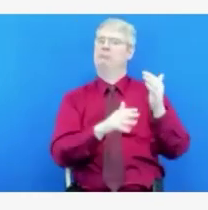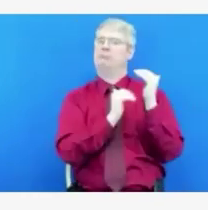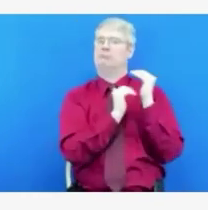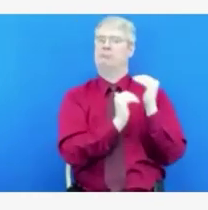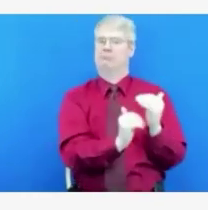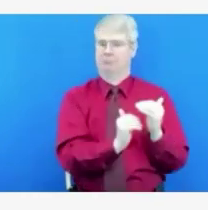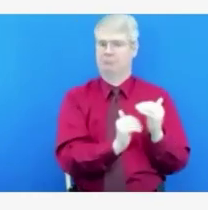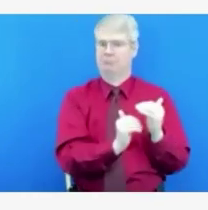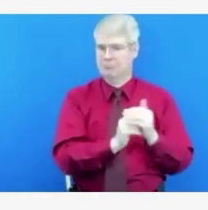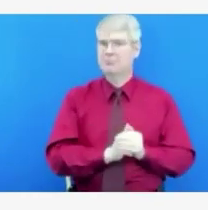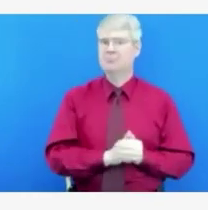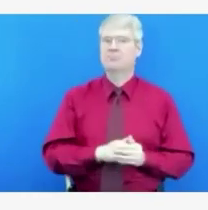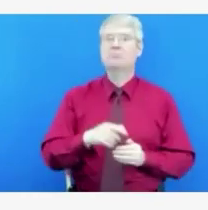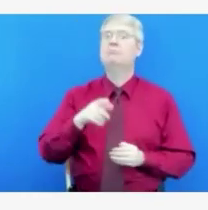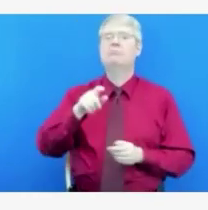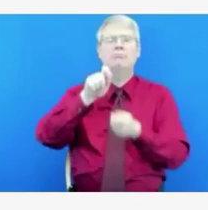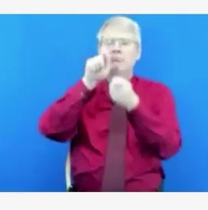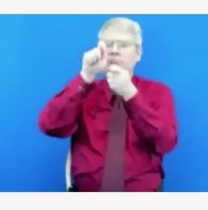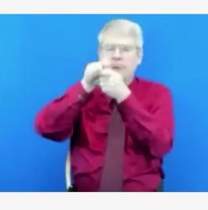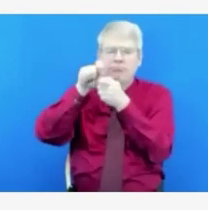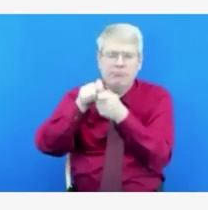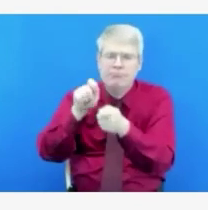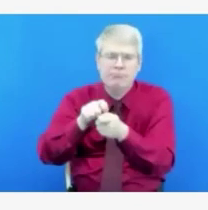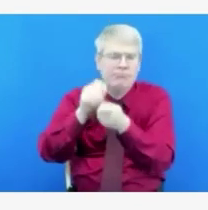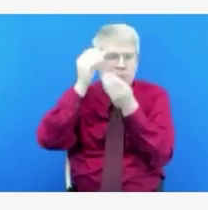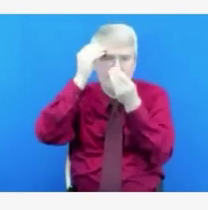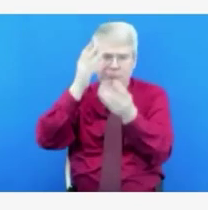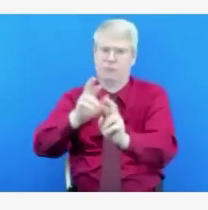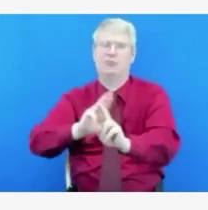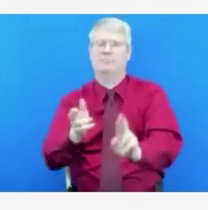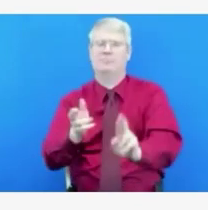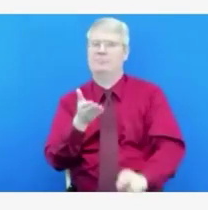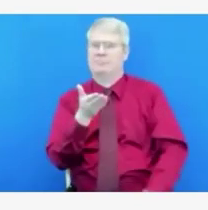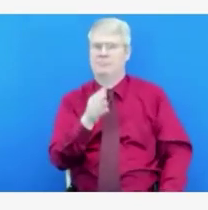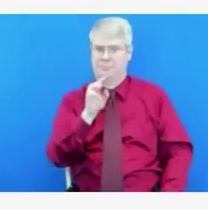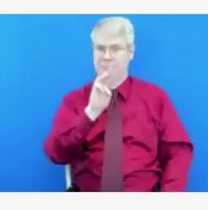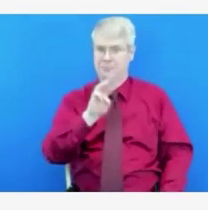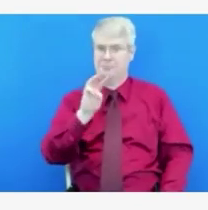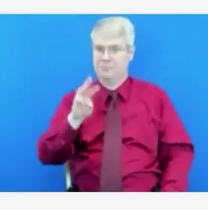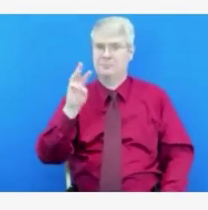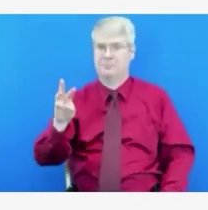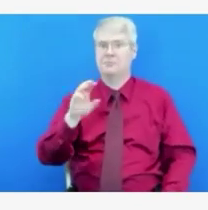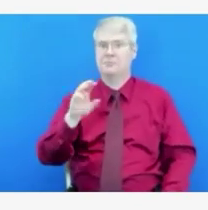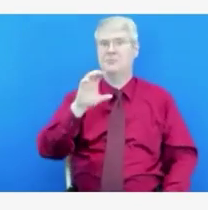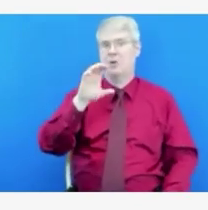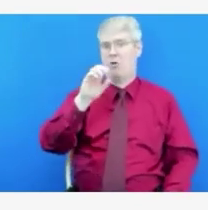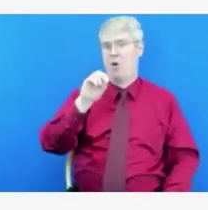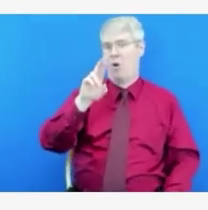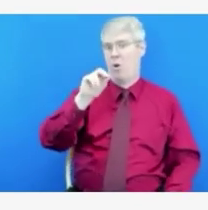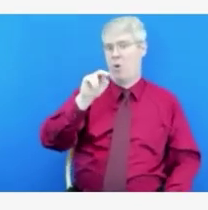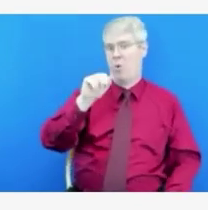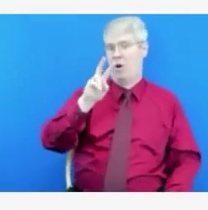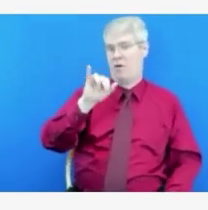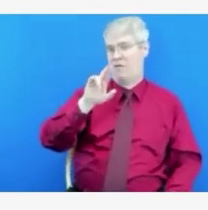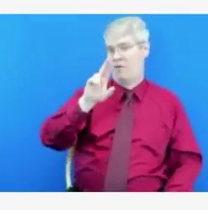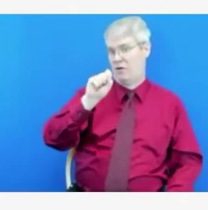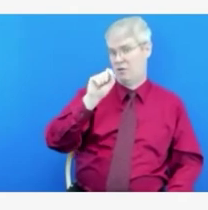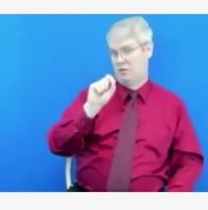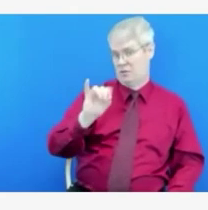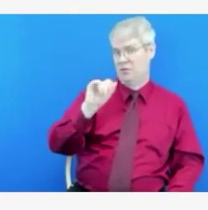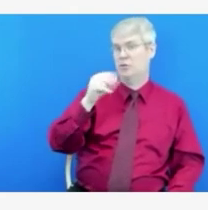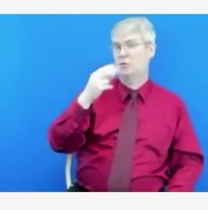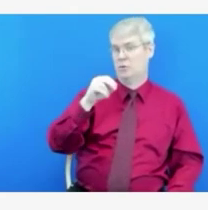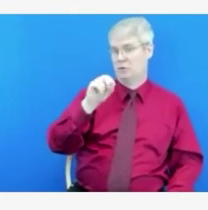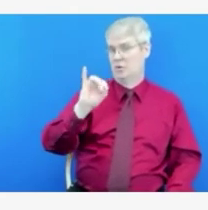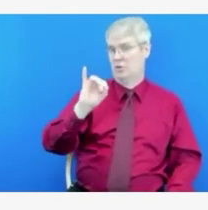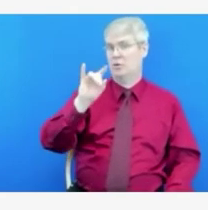.idaho.gov under resources. And in there essentially is a checklist of things that we've asked hospitals to use as we